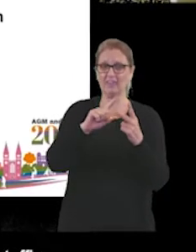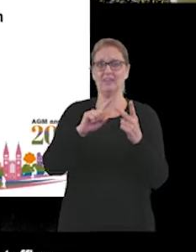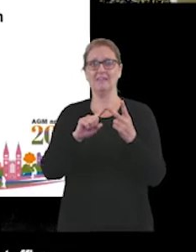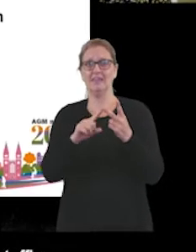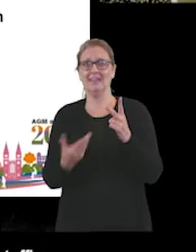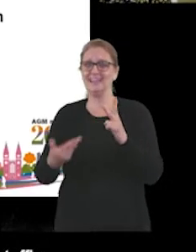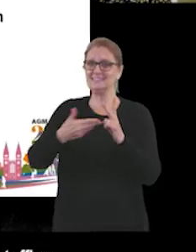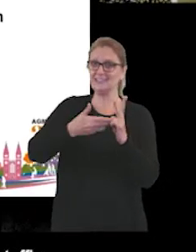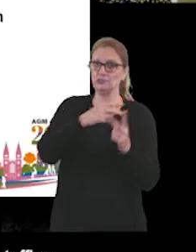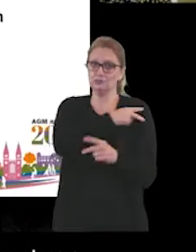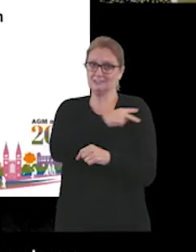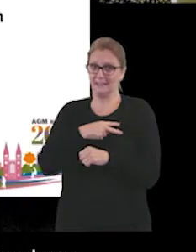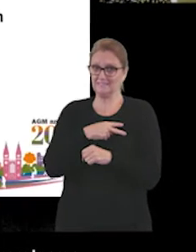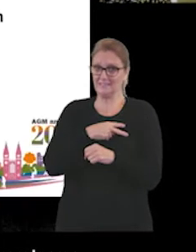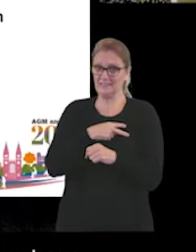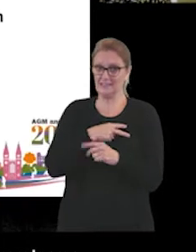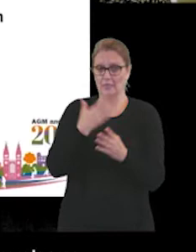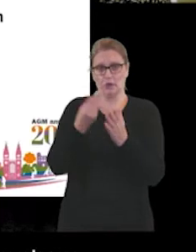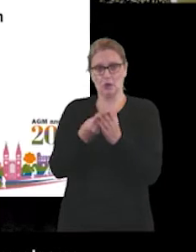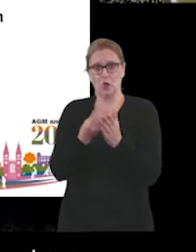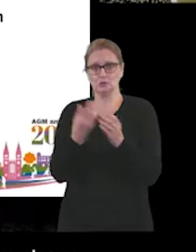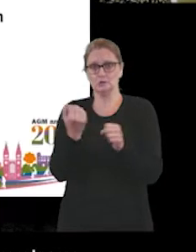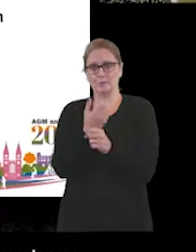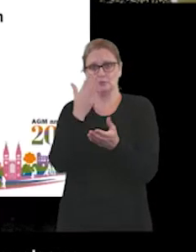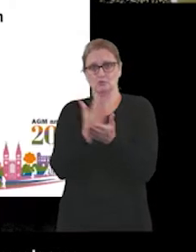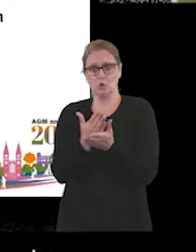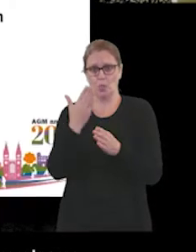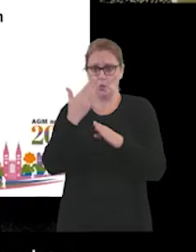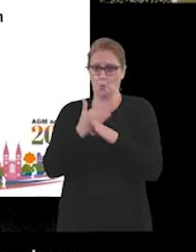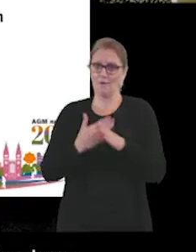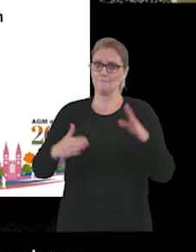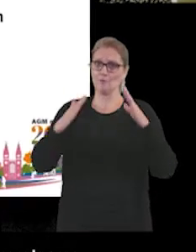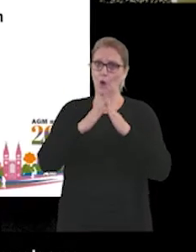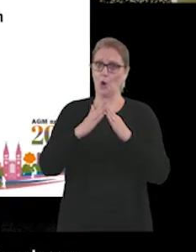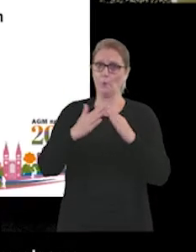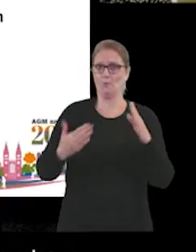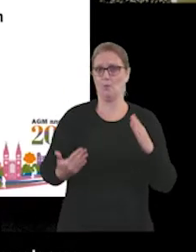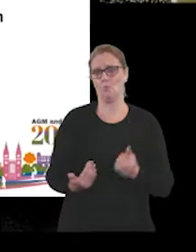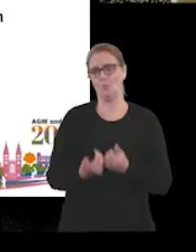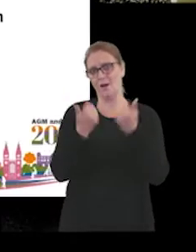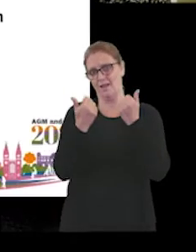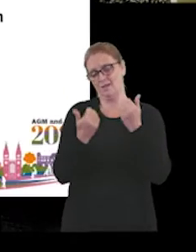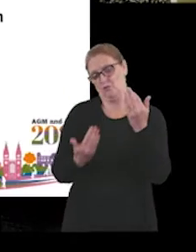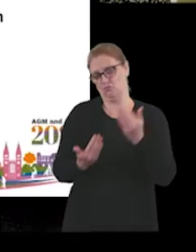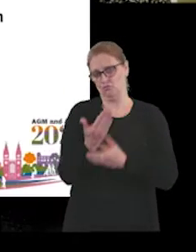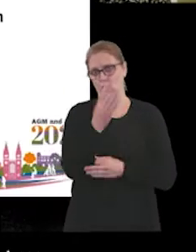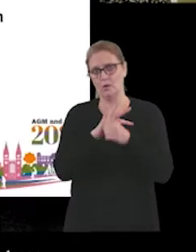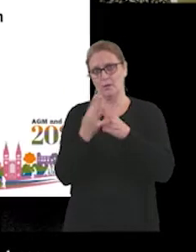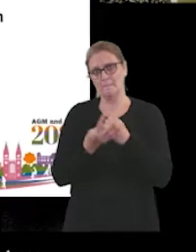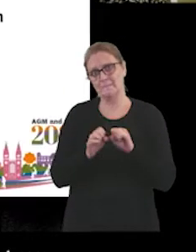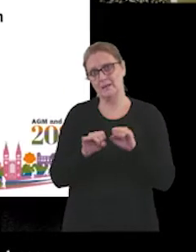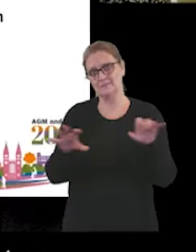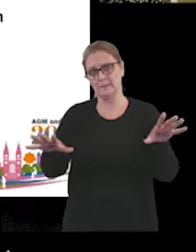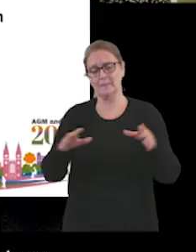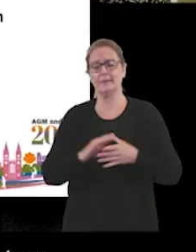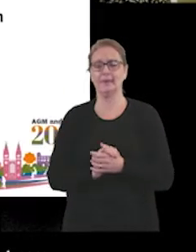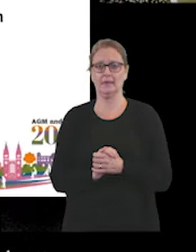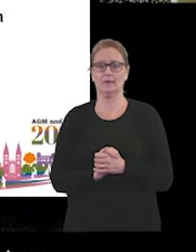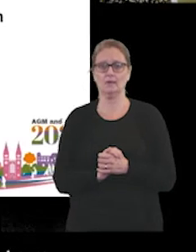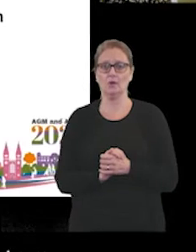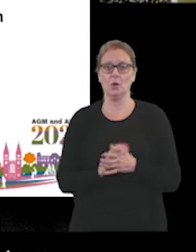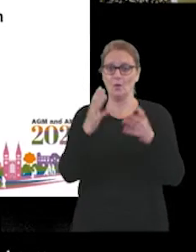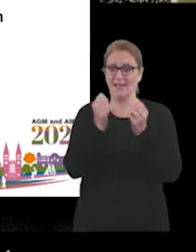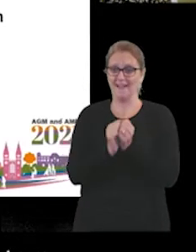and the cost that we needed to make sure that our teams could work from home effectively during the pandemic. Together with system